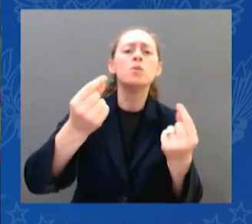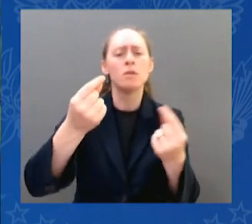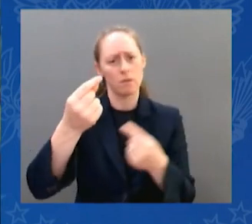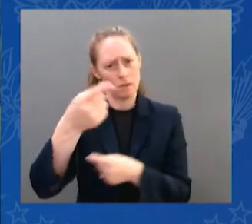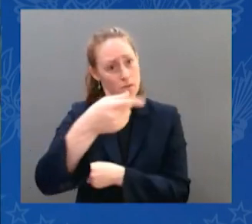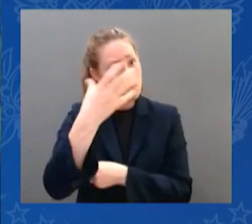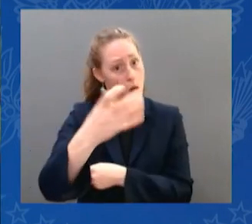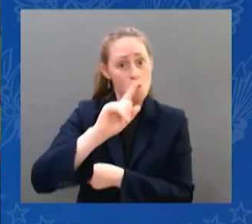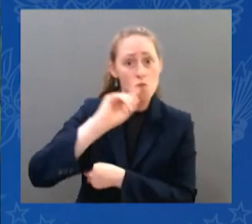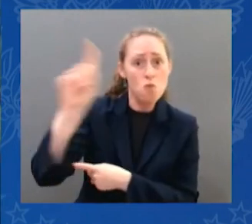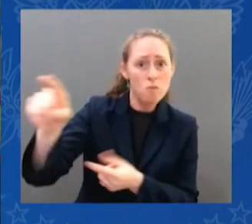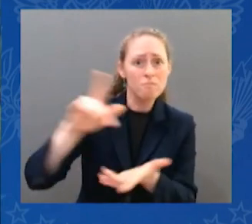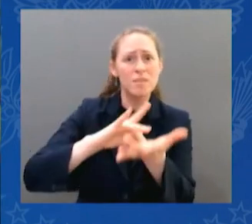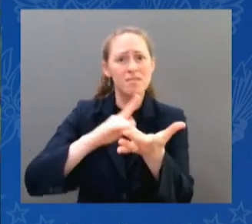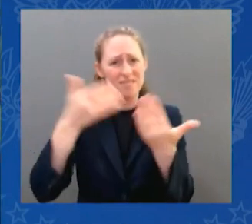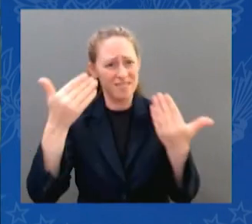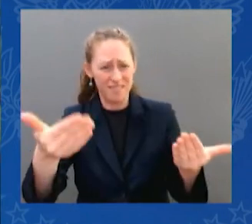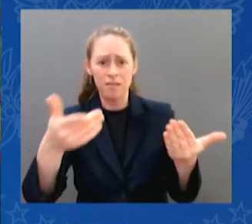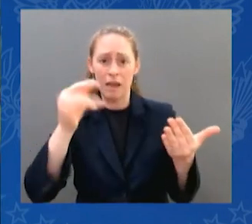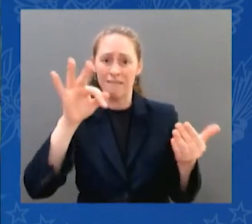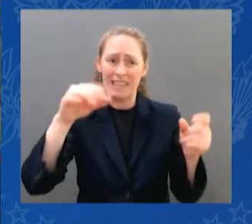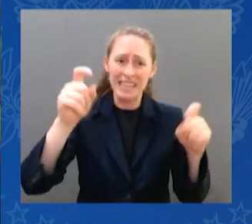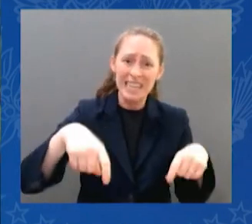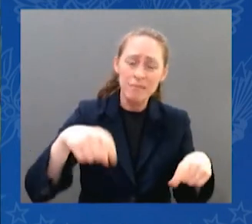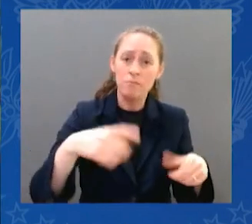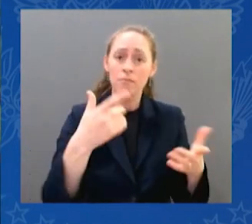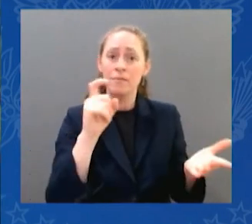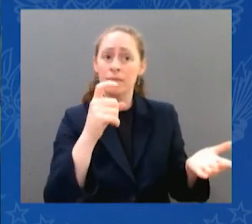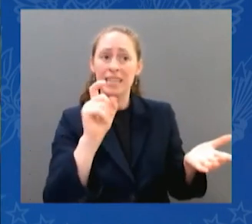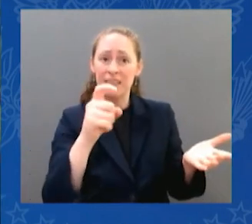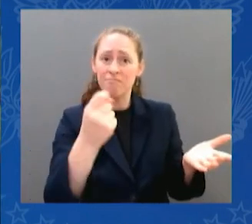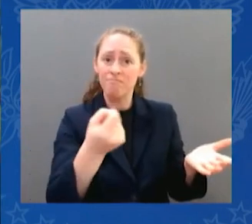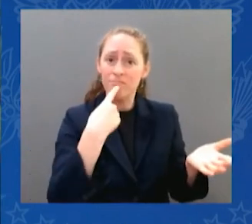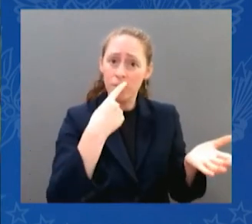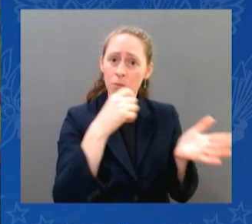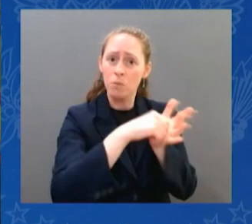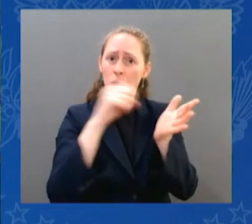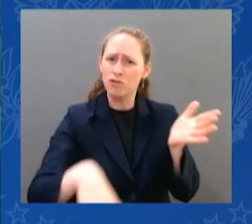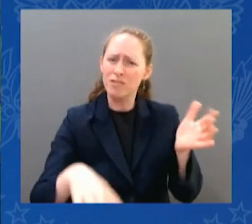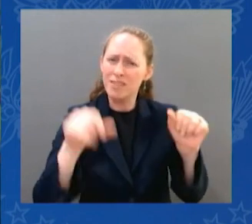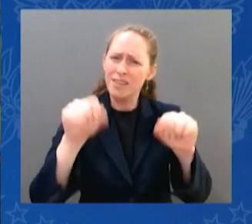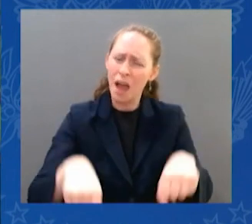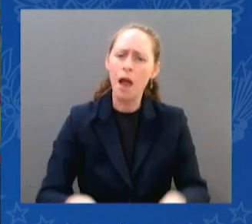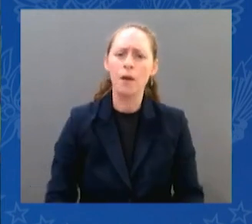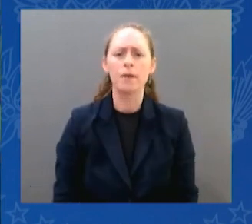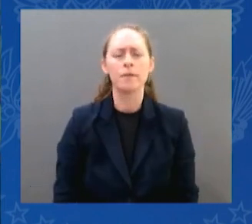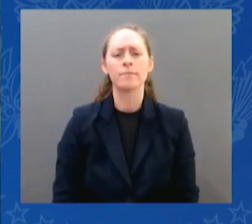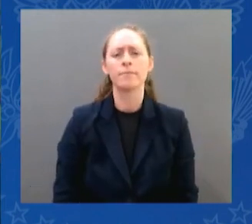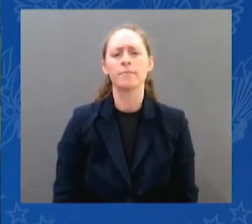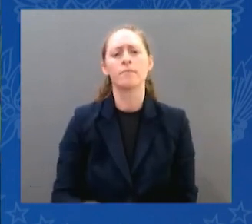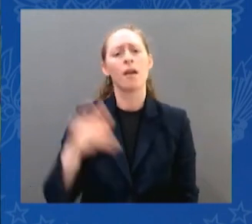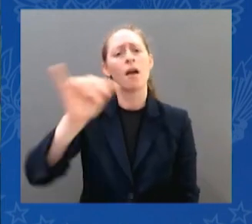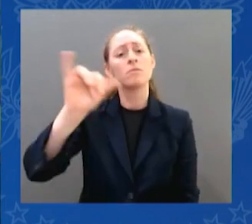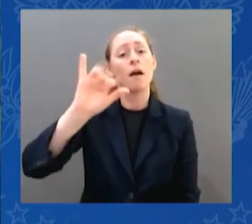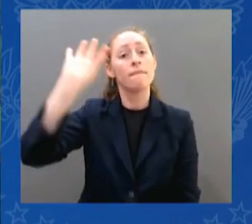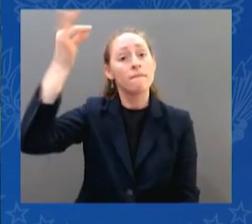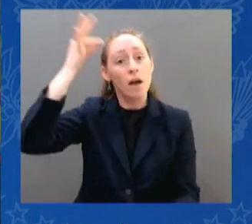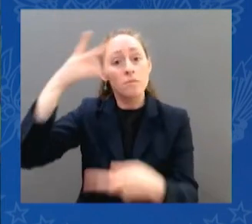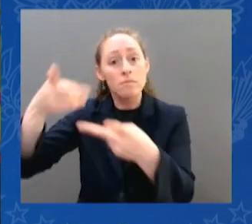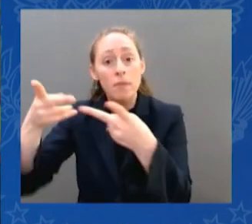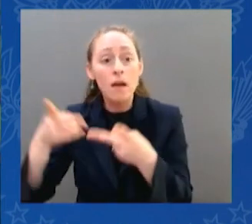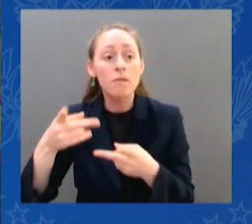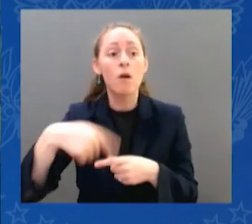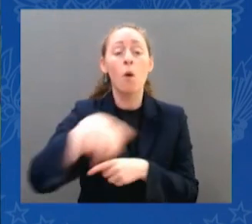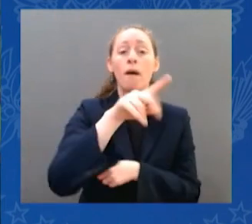to use federal facilities. What am I talking about? Veterans hospitals, military bases, and other places where the federal